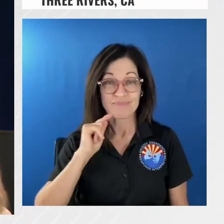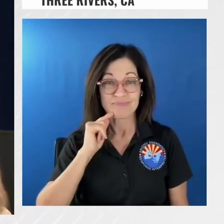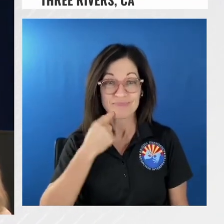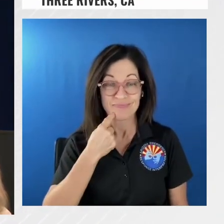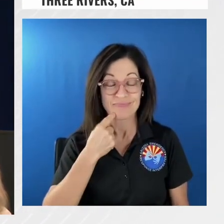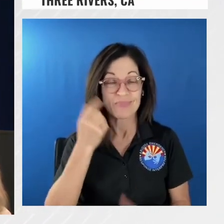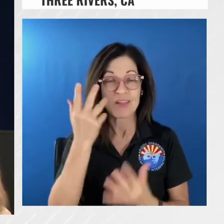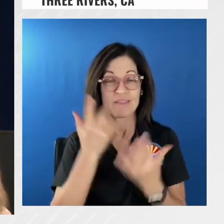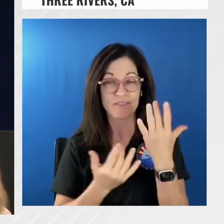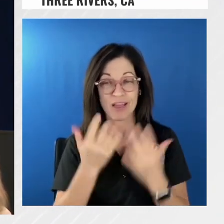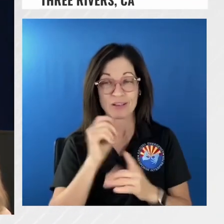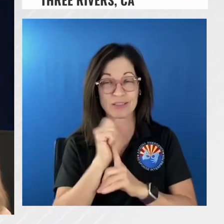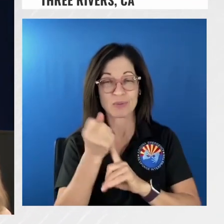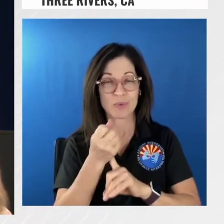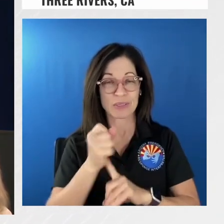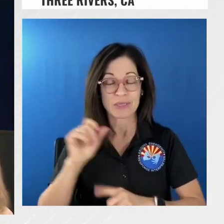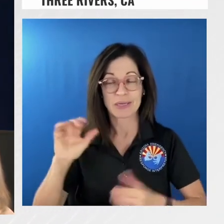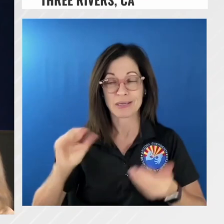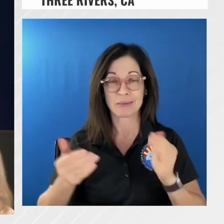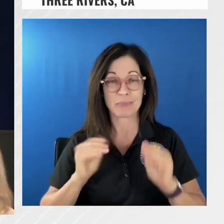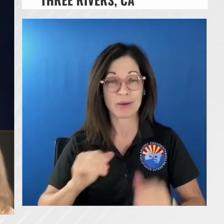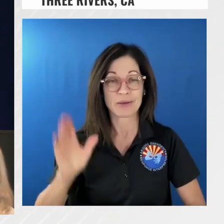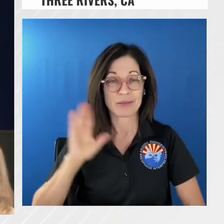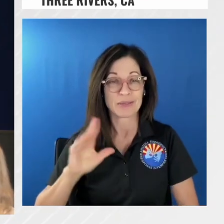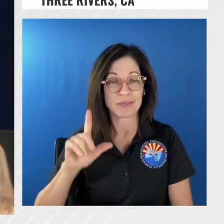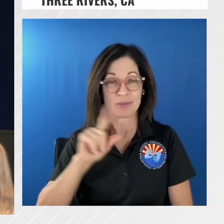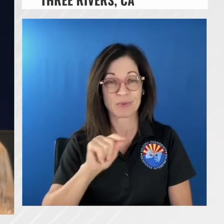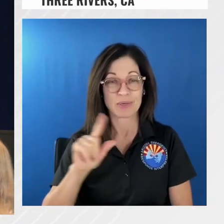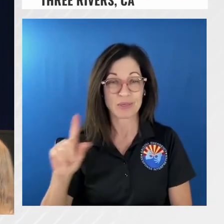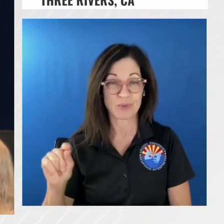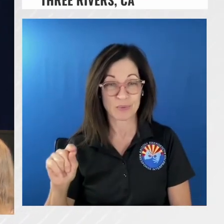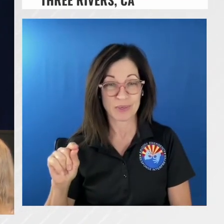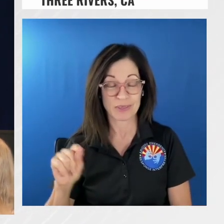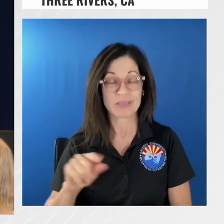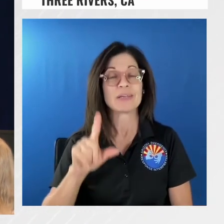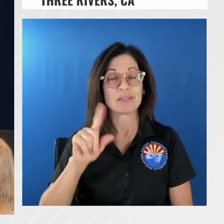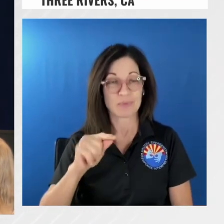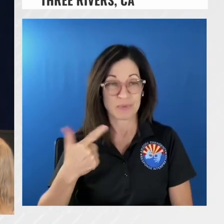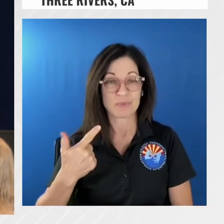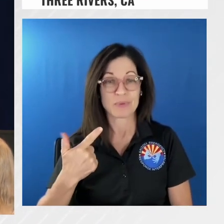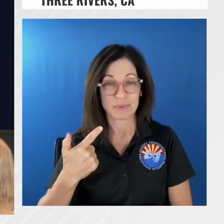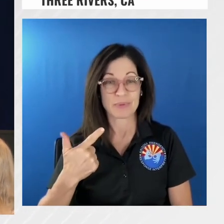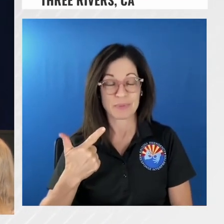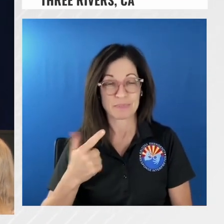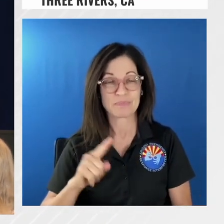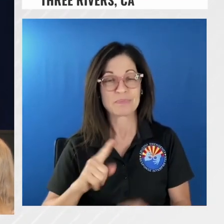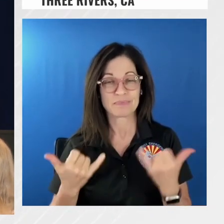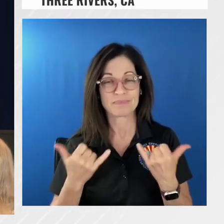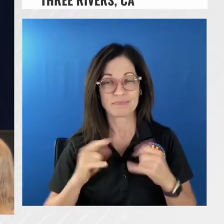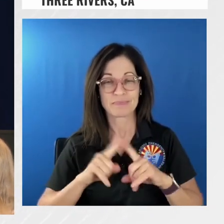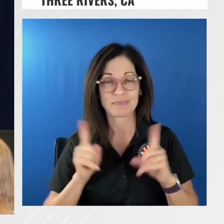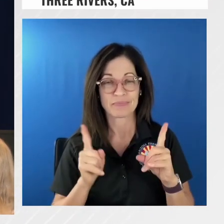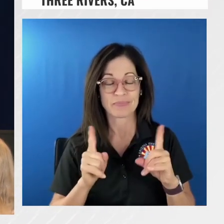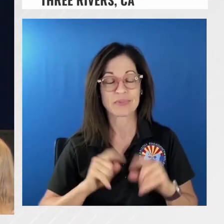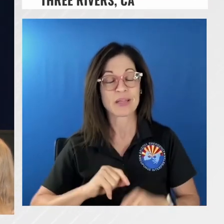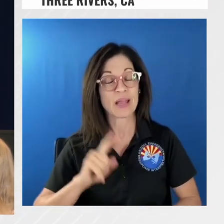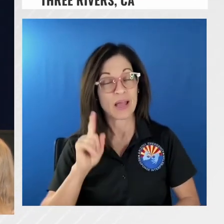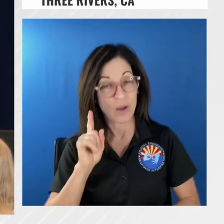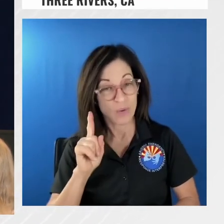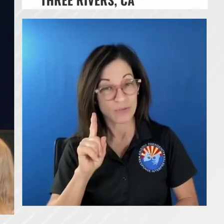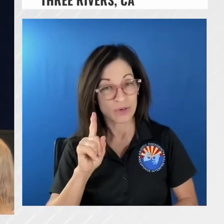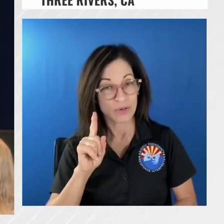that we had in 2020 in 2021 however we did